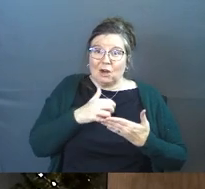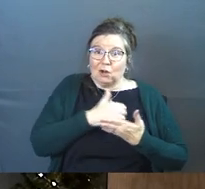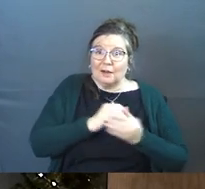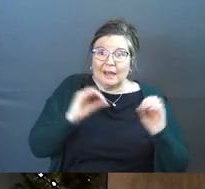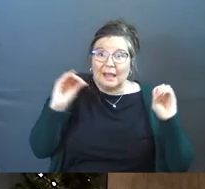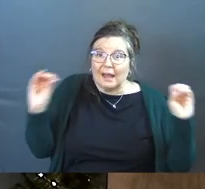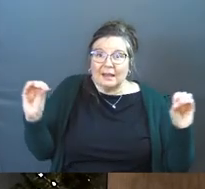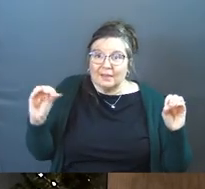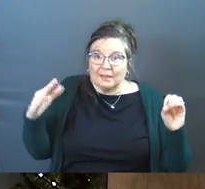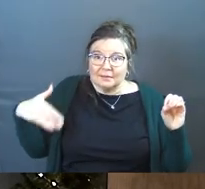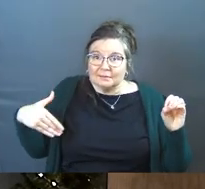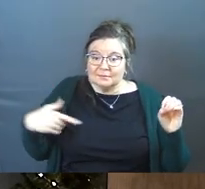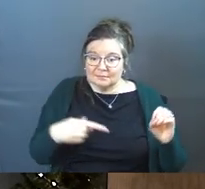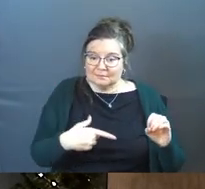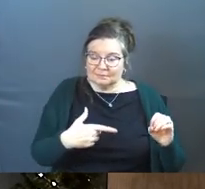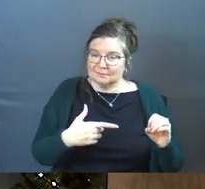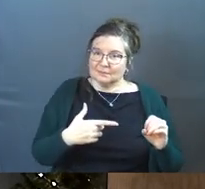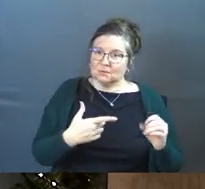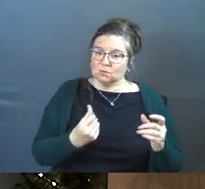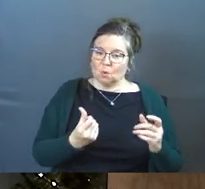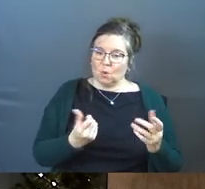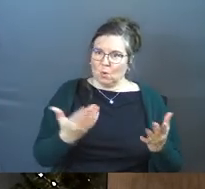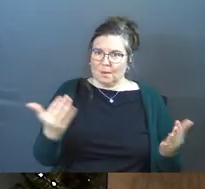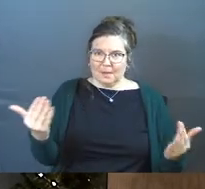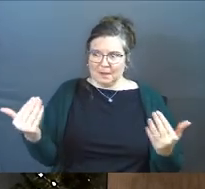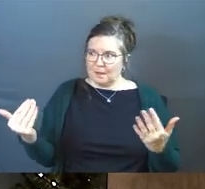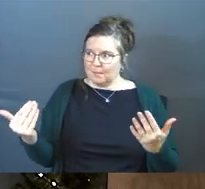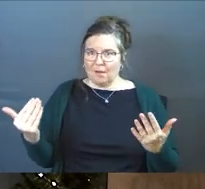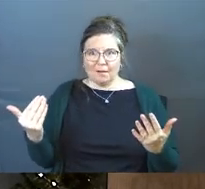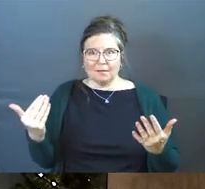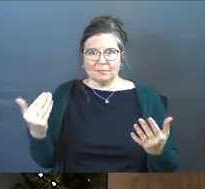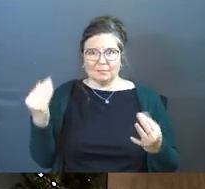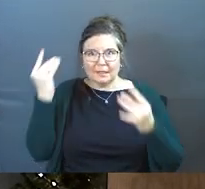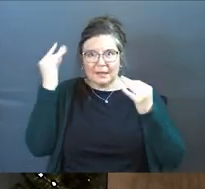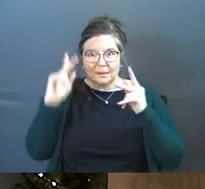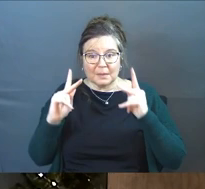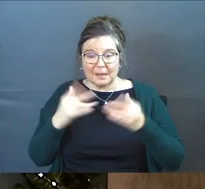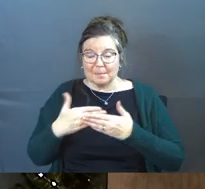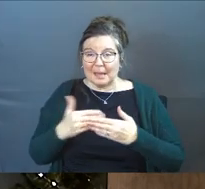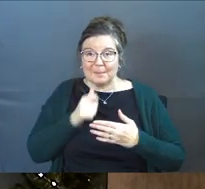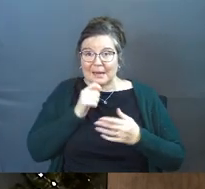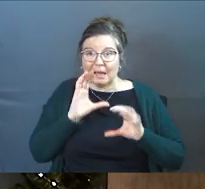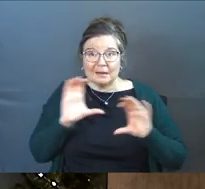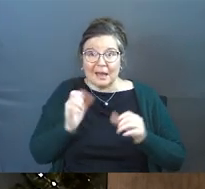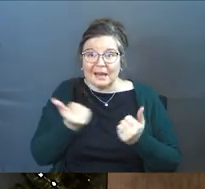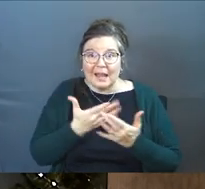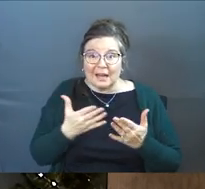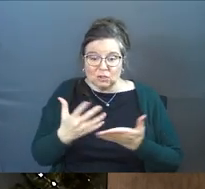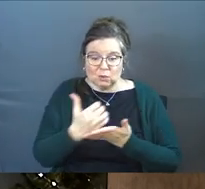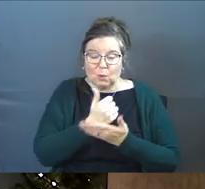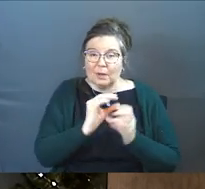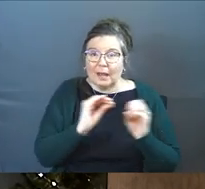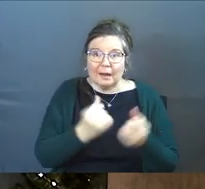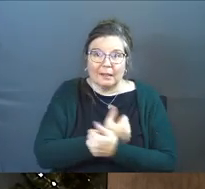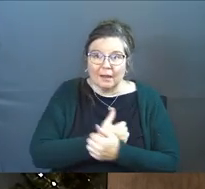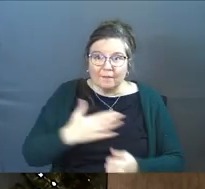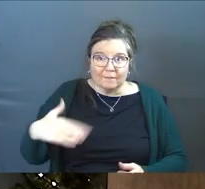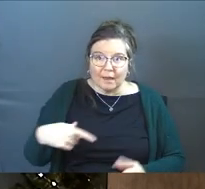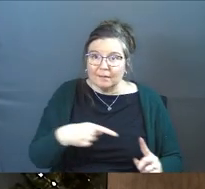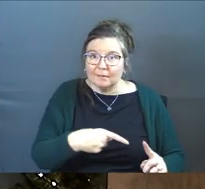anything. So logically, come on, logical people. Baby hadn't done anything to earn anything.